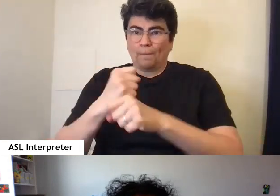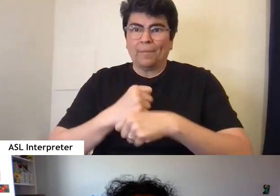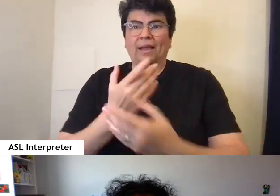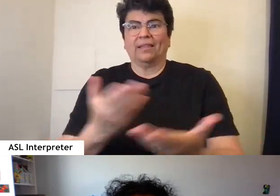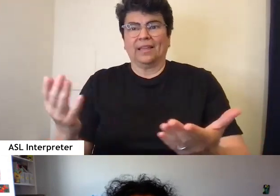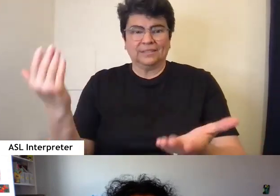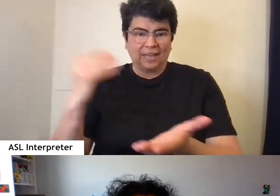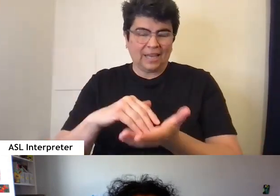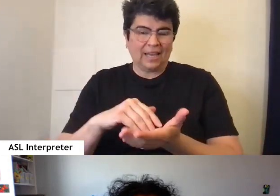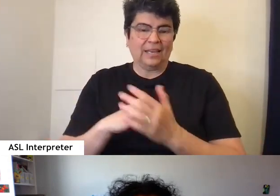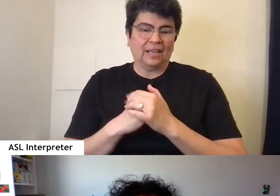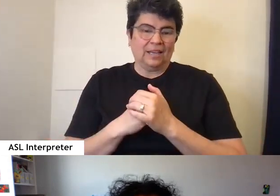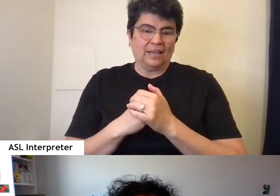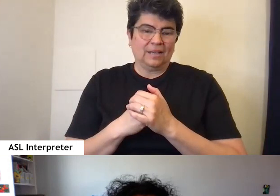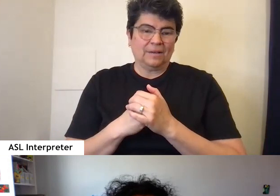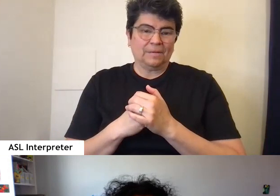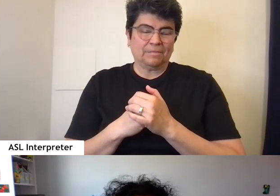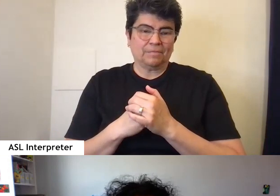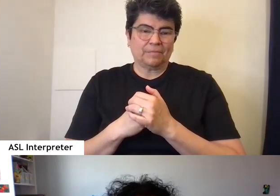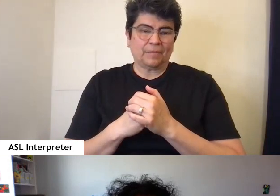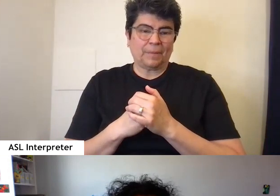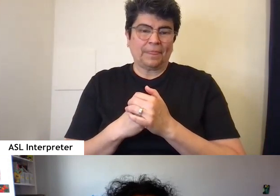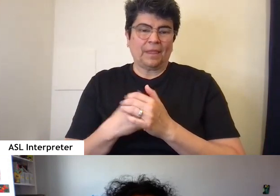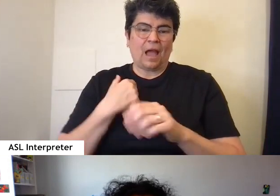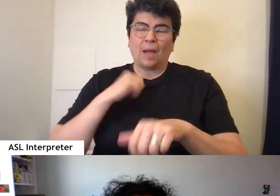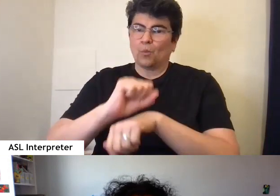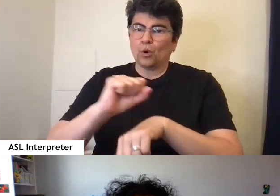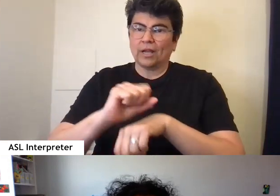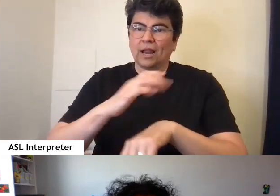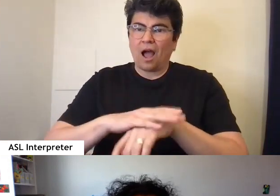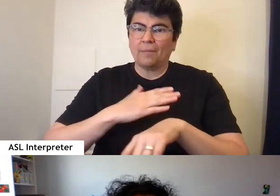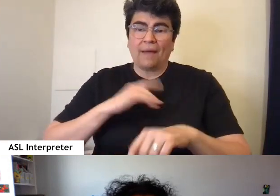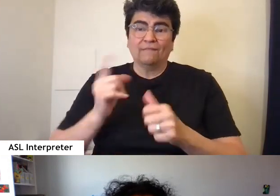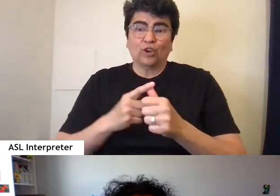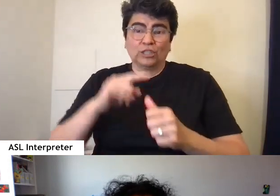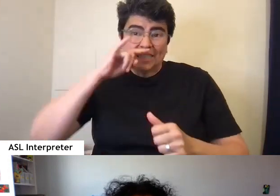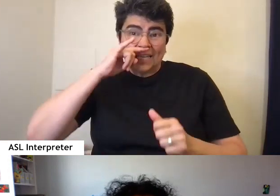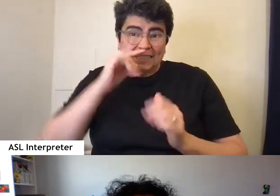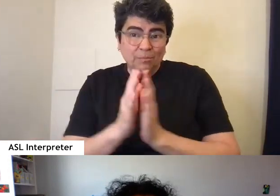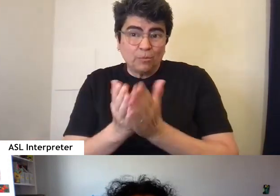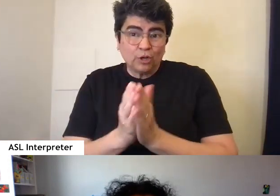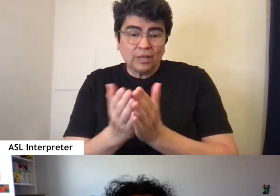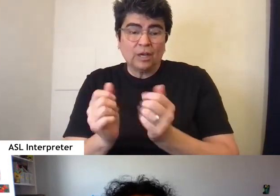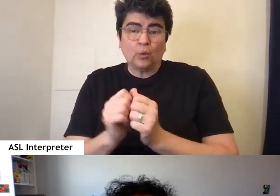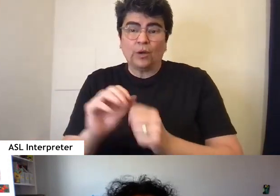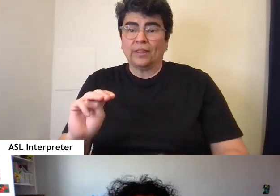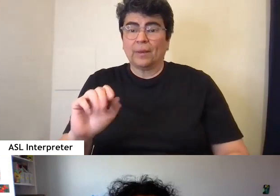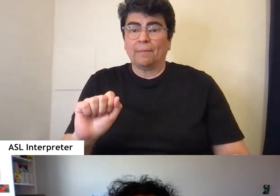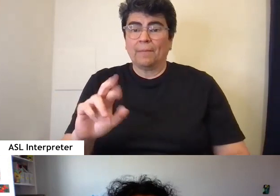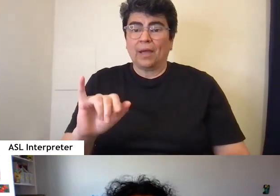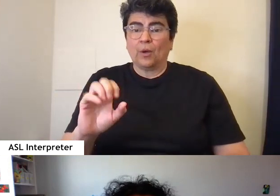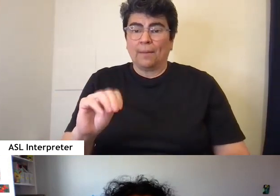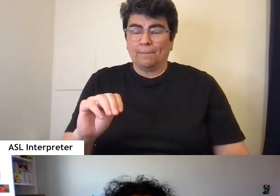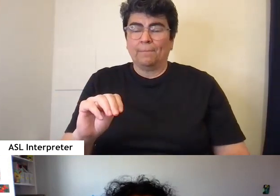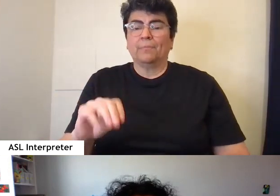And, and I am working on my first kids book with Miriam Kaba and Jane